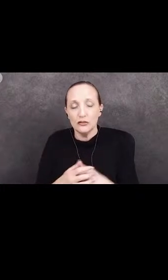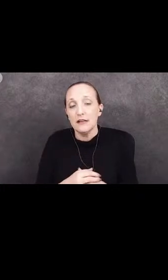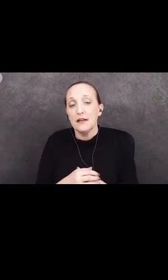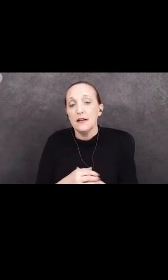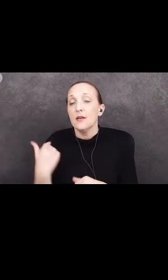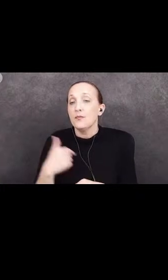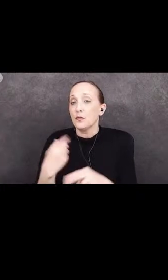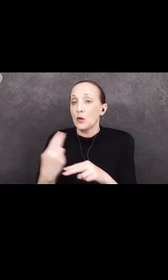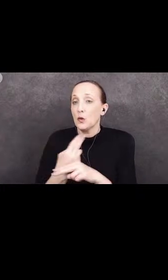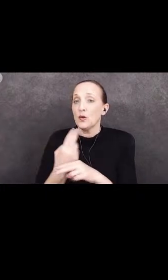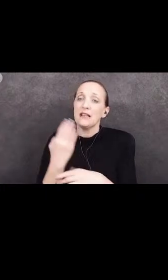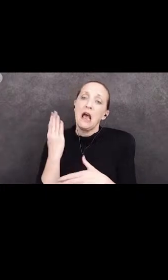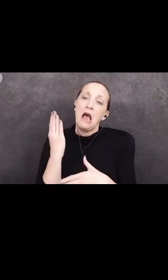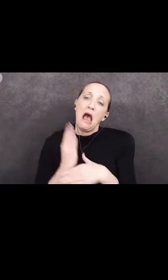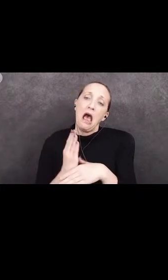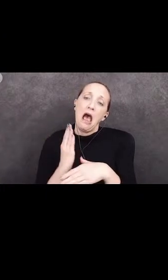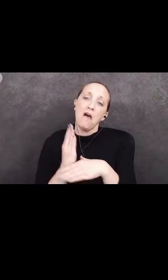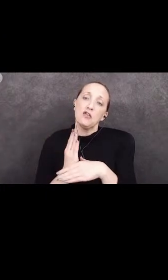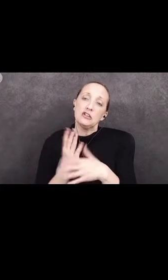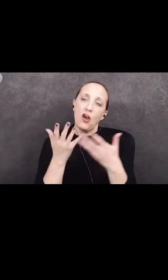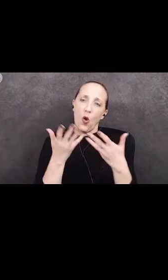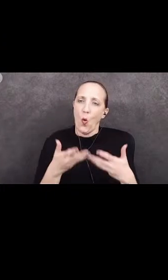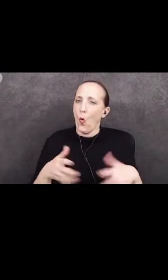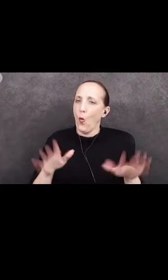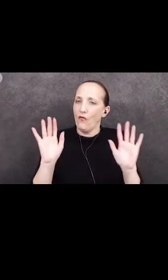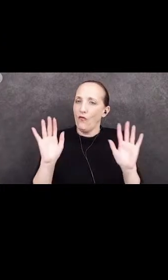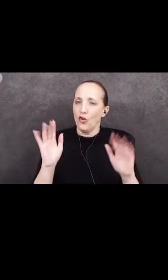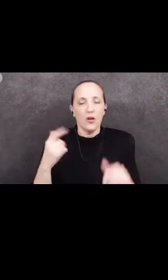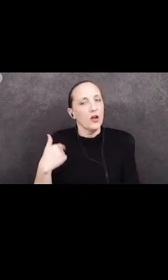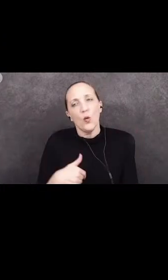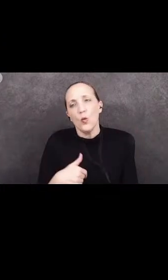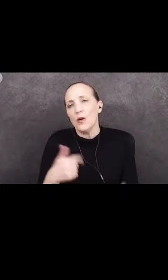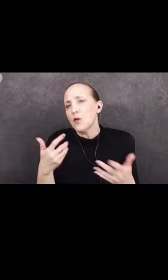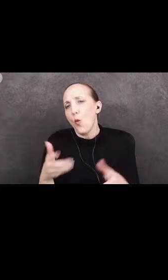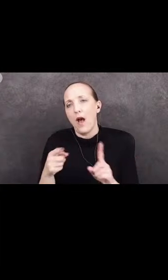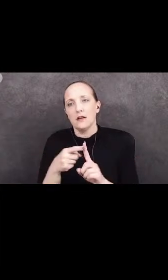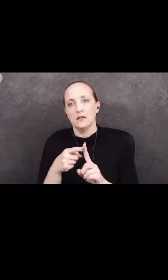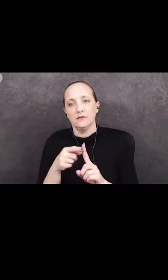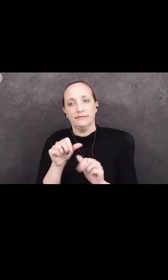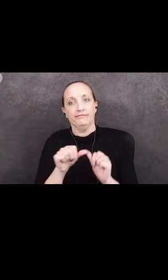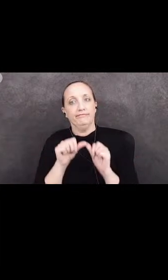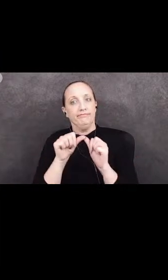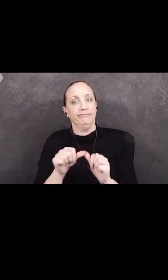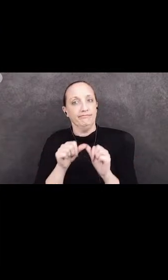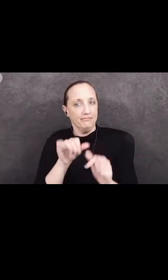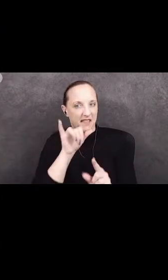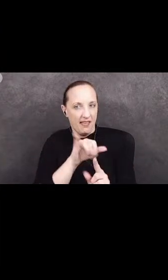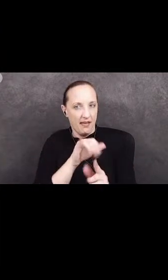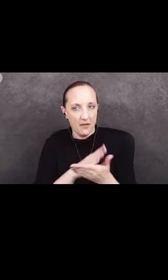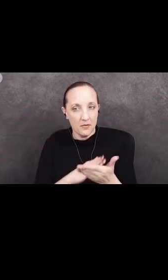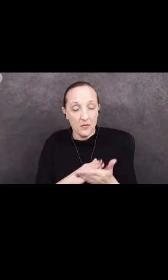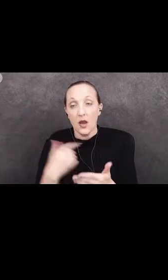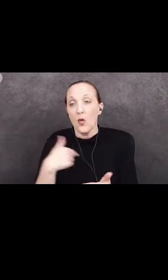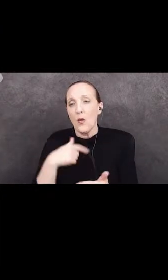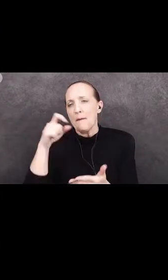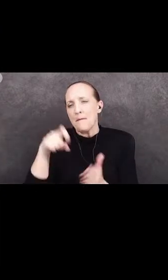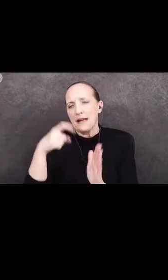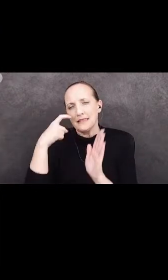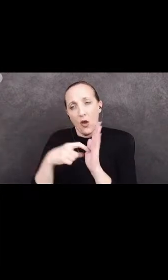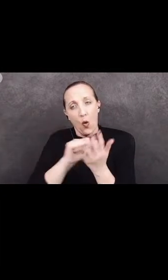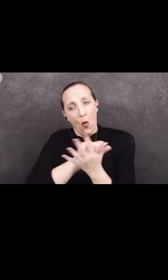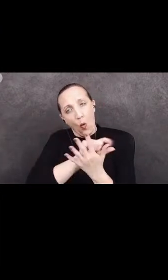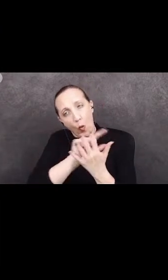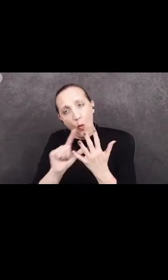averages over, but we don't want this to just be a talking point. So, acknowledging that all of our systems are not